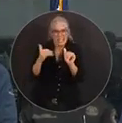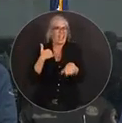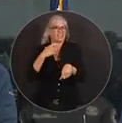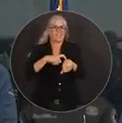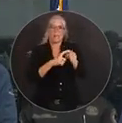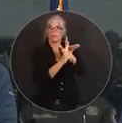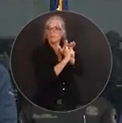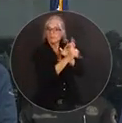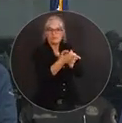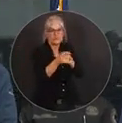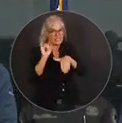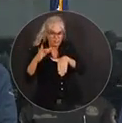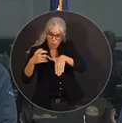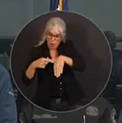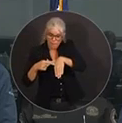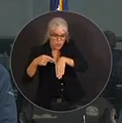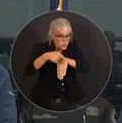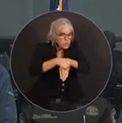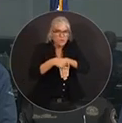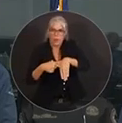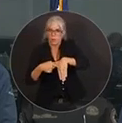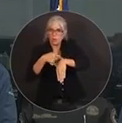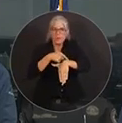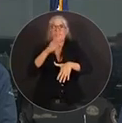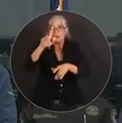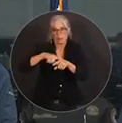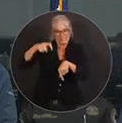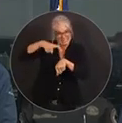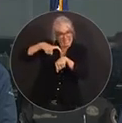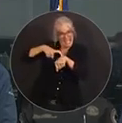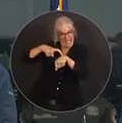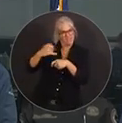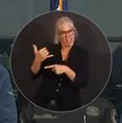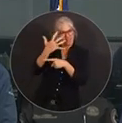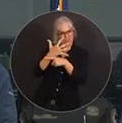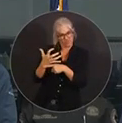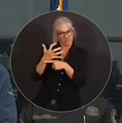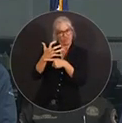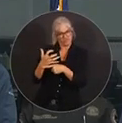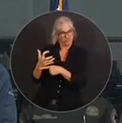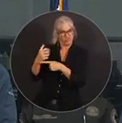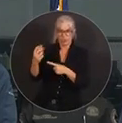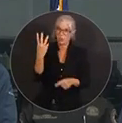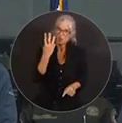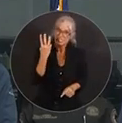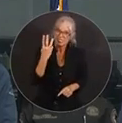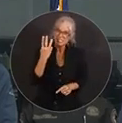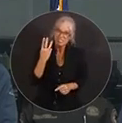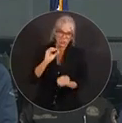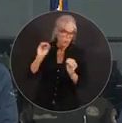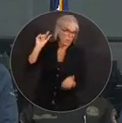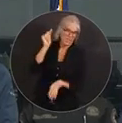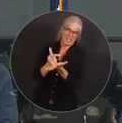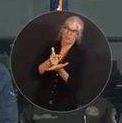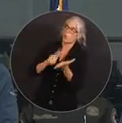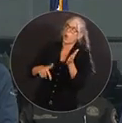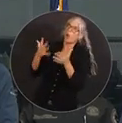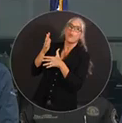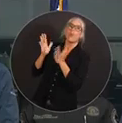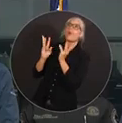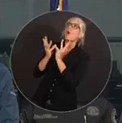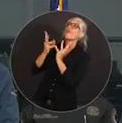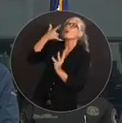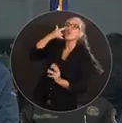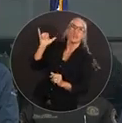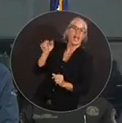what you want. But that time is running out. As we get into Wednesday, there's no guarantee what the weather is going to be like starting Wednesday